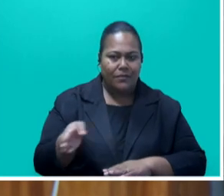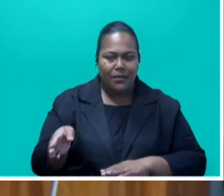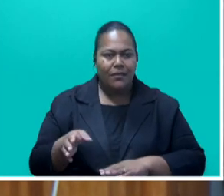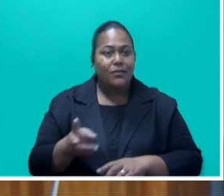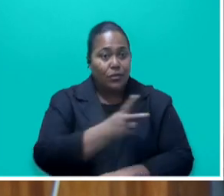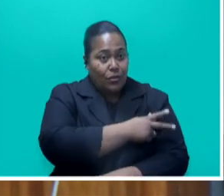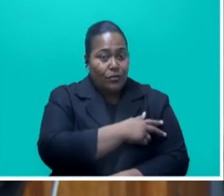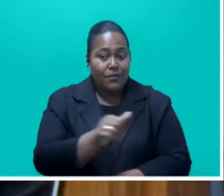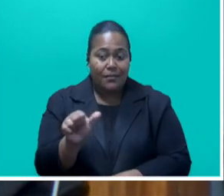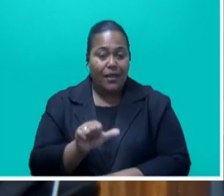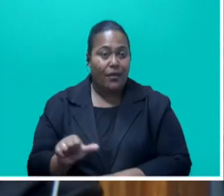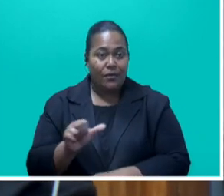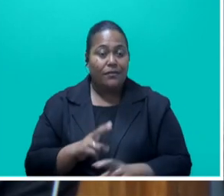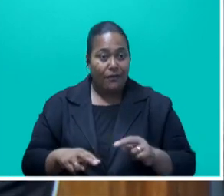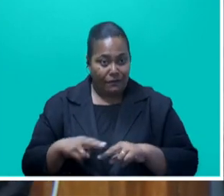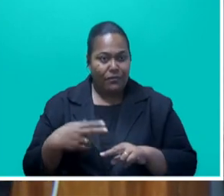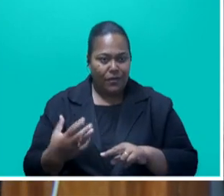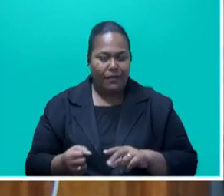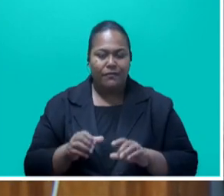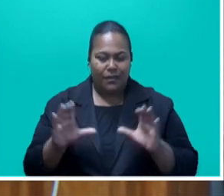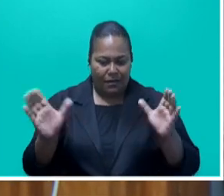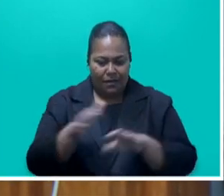that affect Fiji generally as a nation.